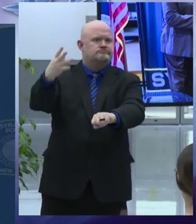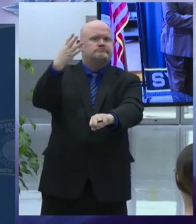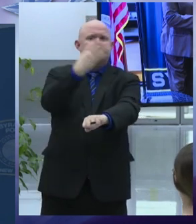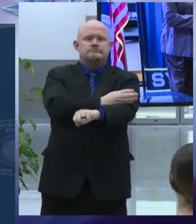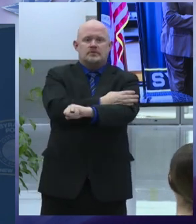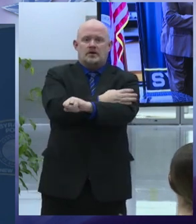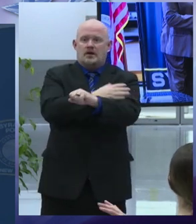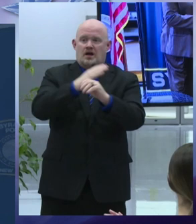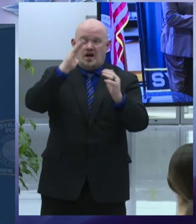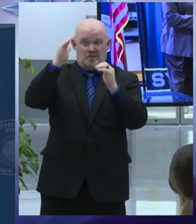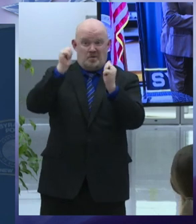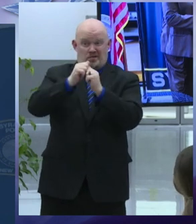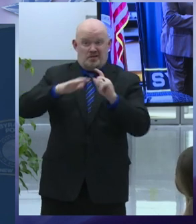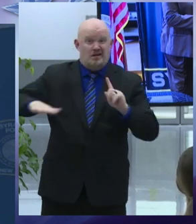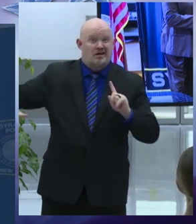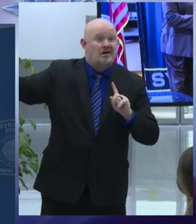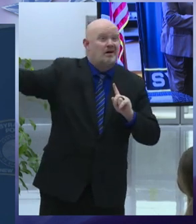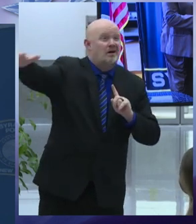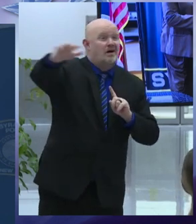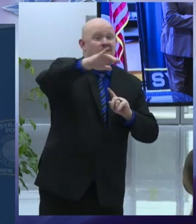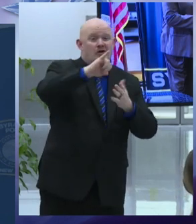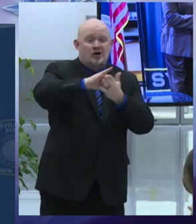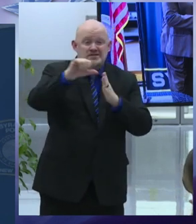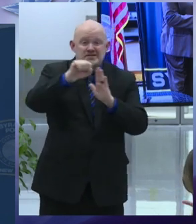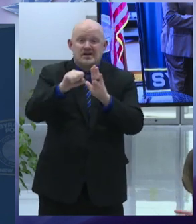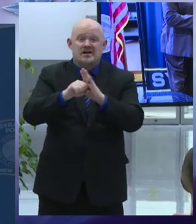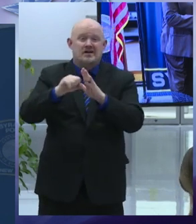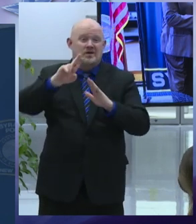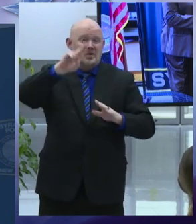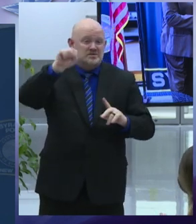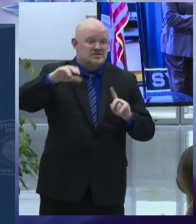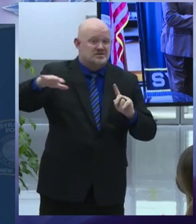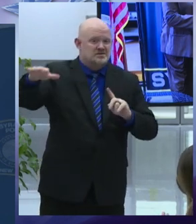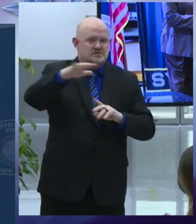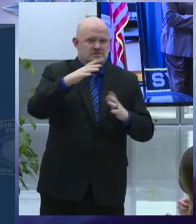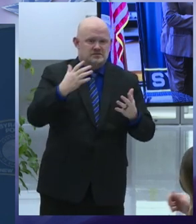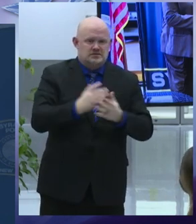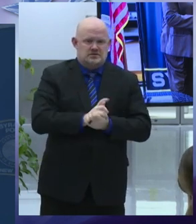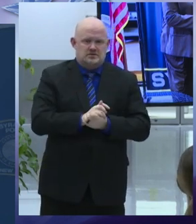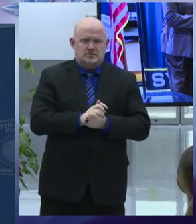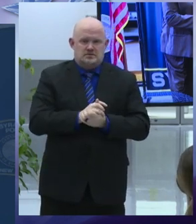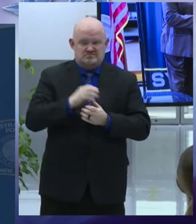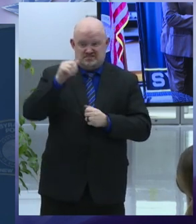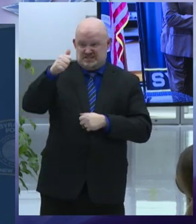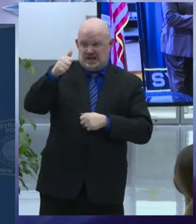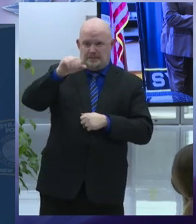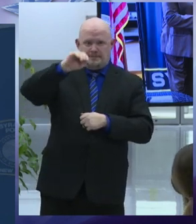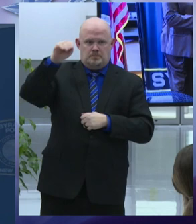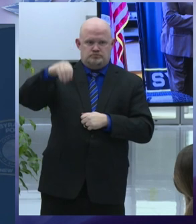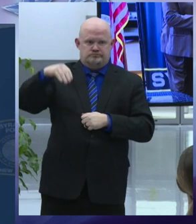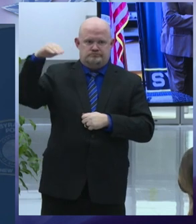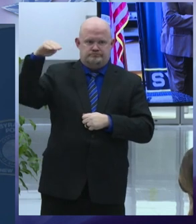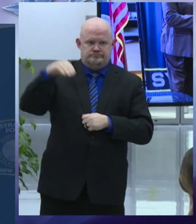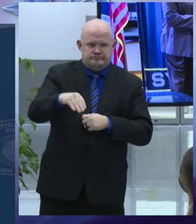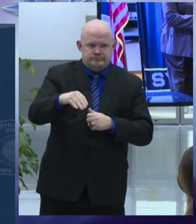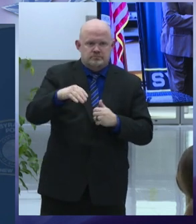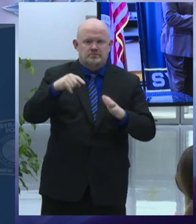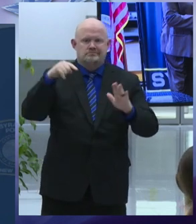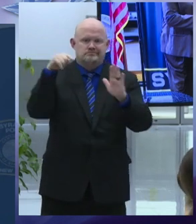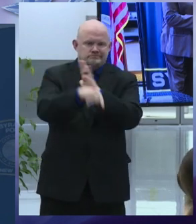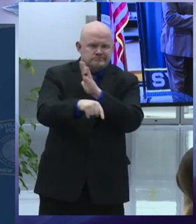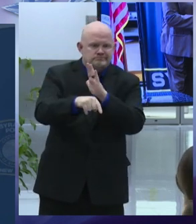least ten percent homicides declined six percent over the prior year spd recovered more than 231